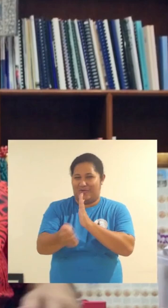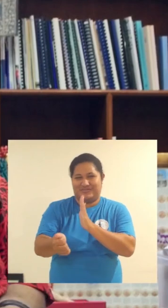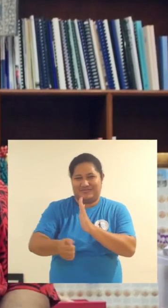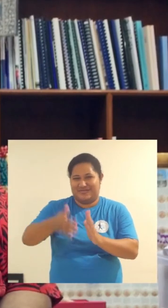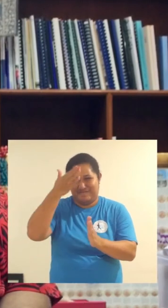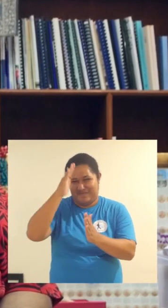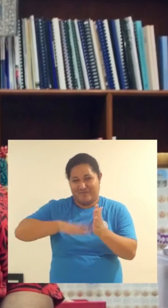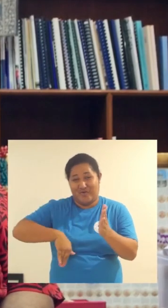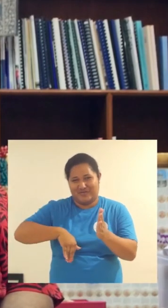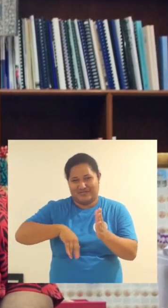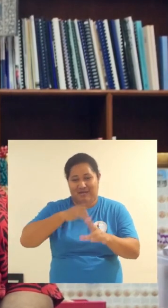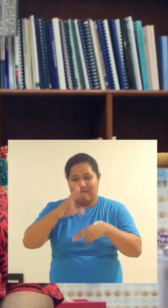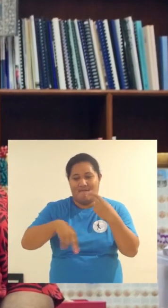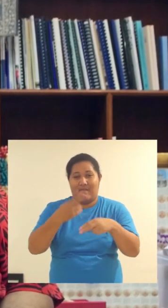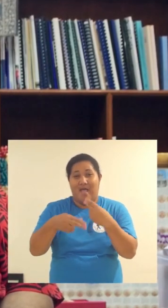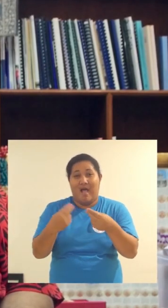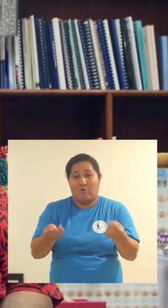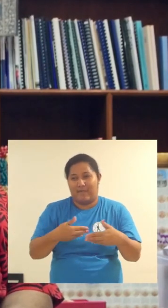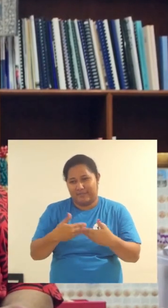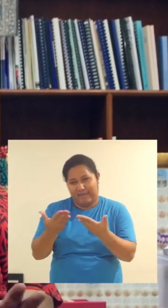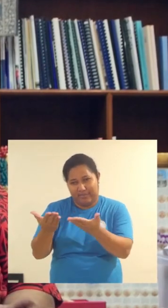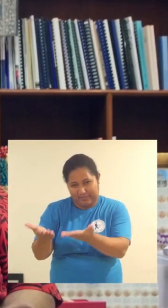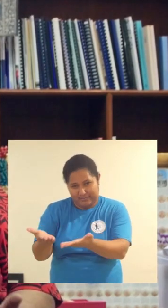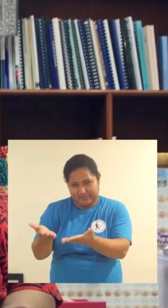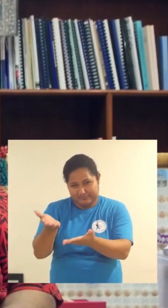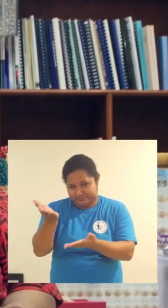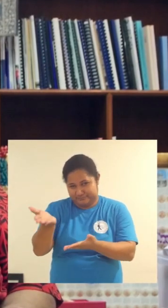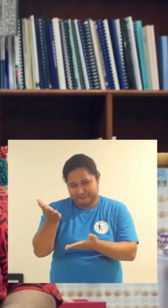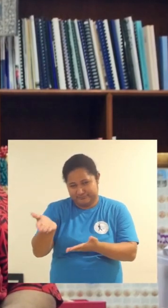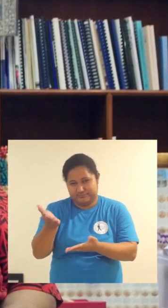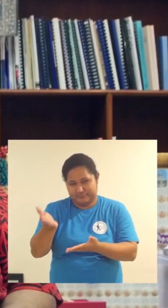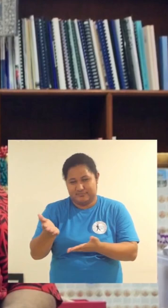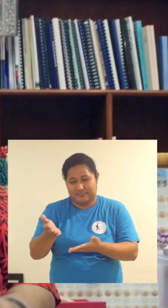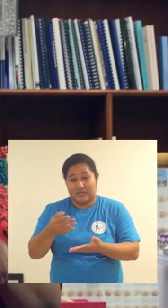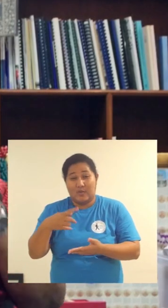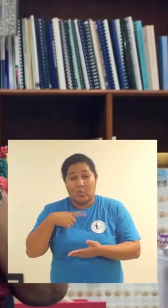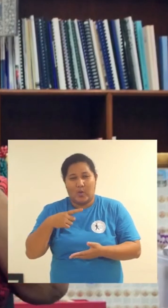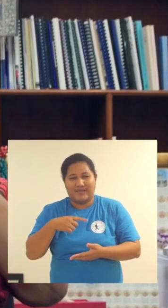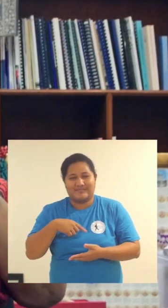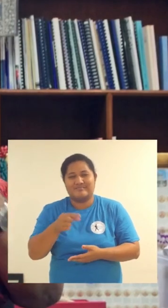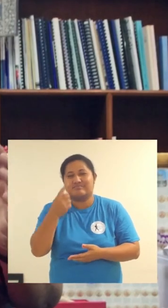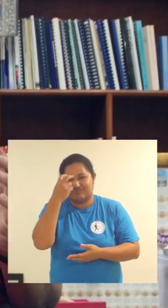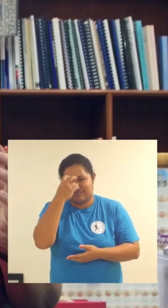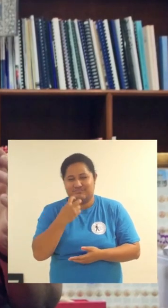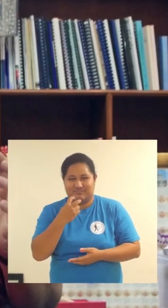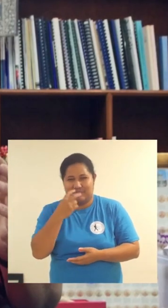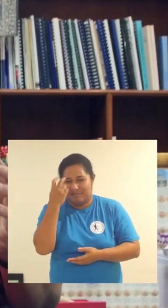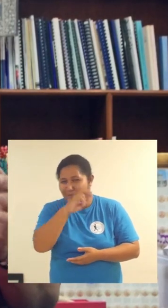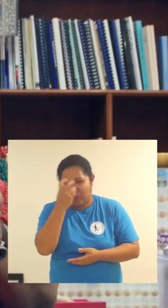on the follow-up at a point in